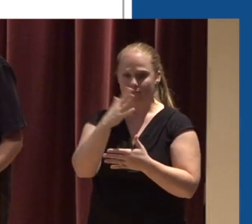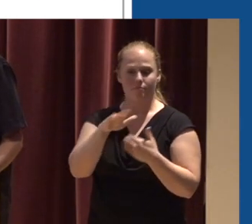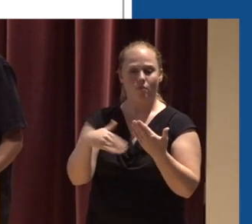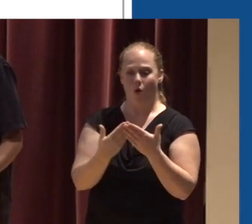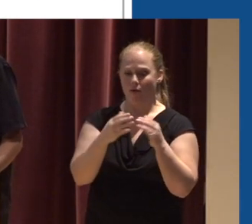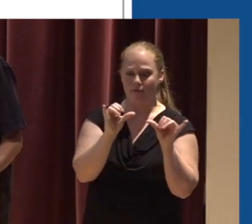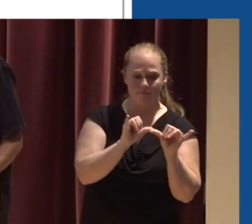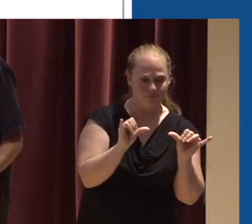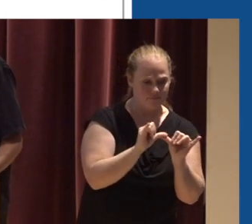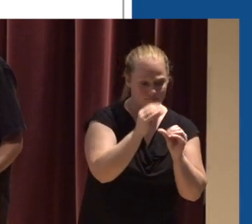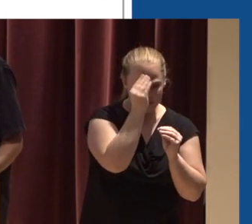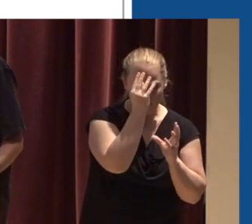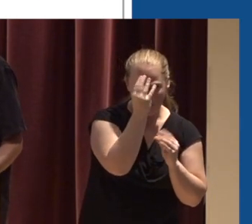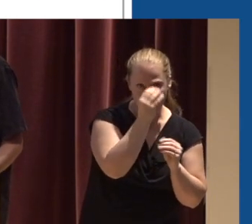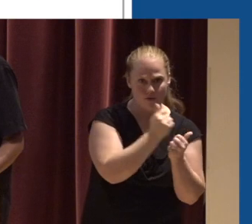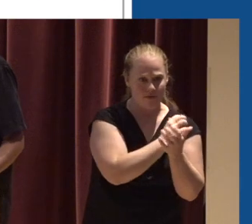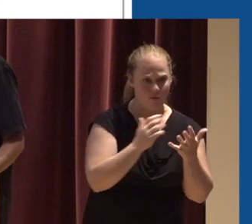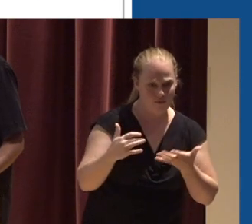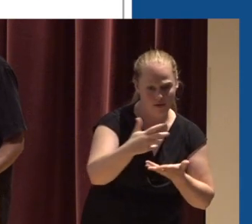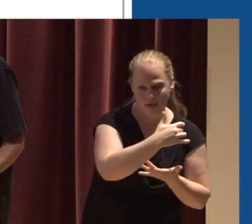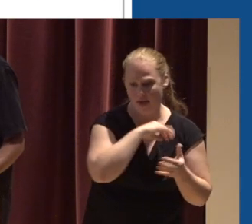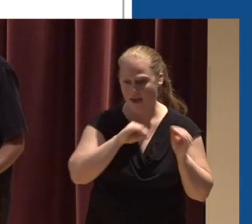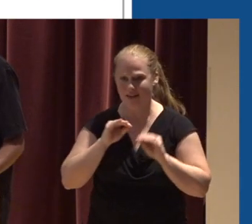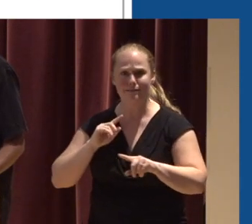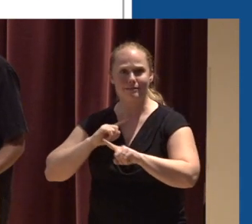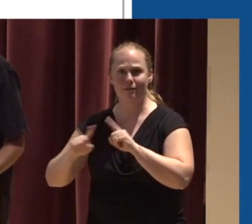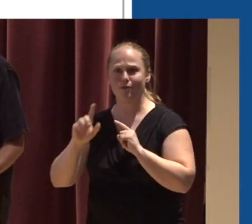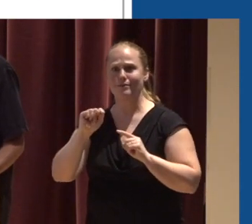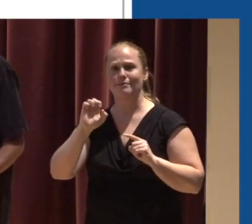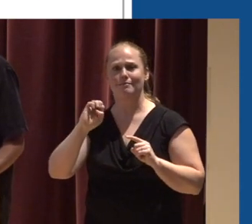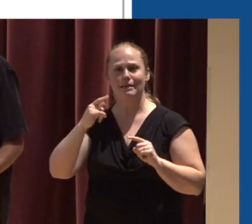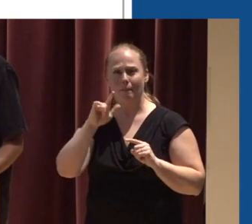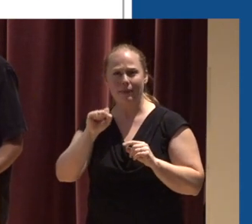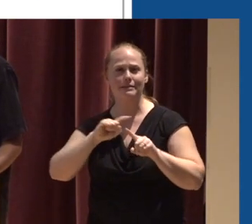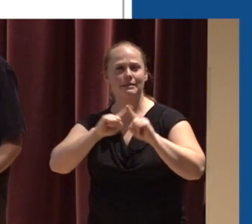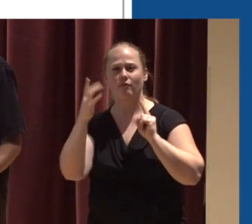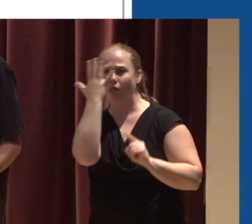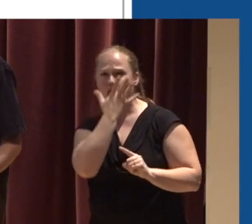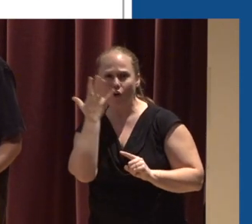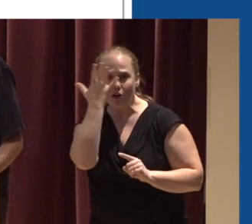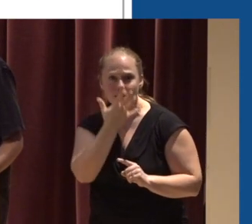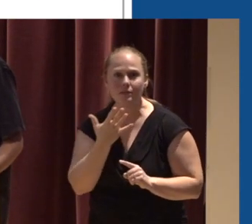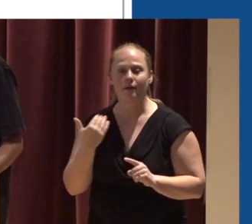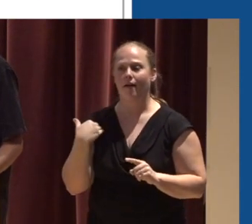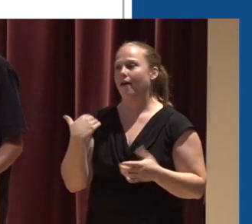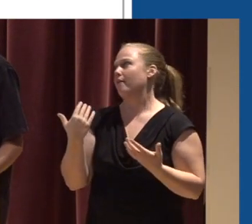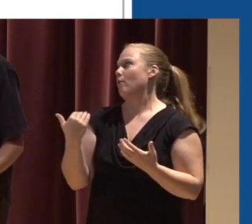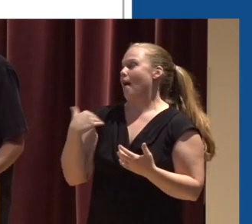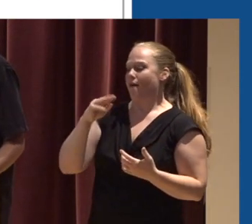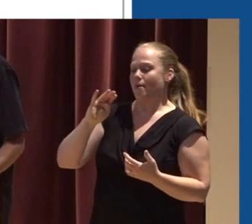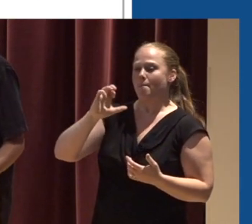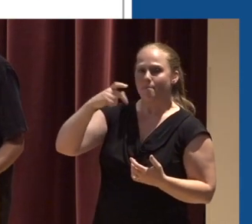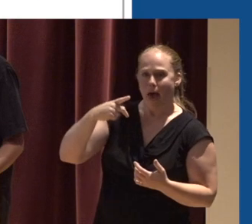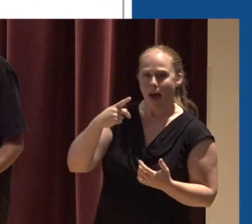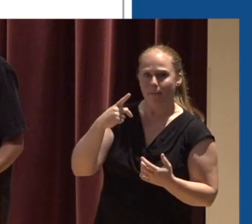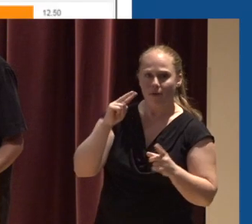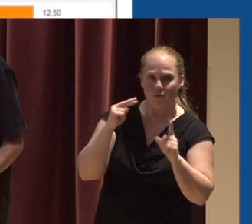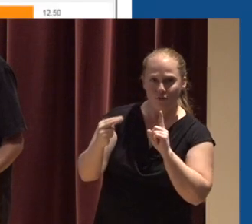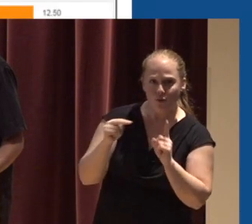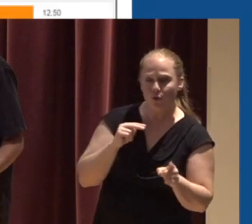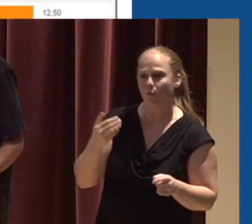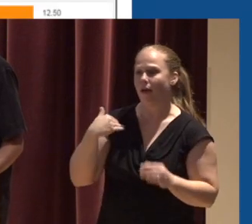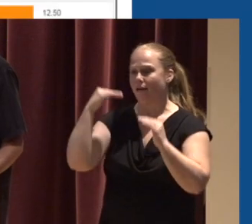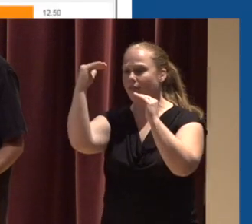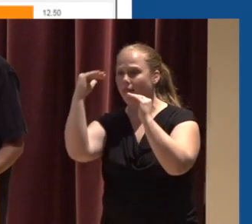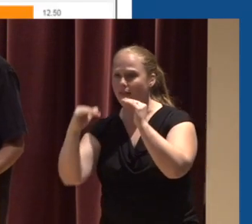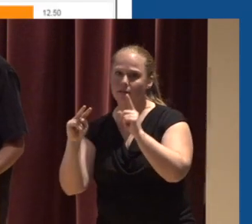gauge data and rain gauge data And a variety of different templates And whether it's a map view or tabular view as well